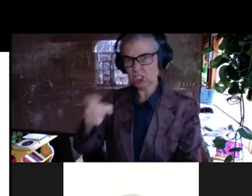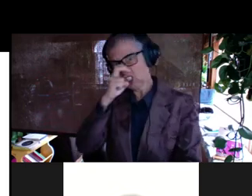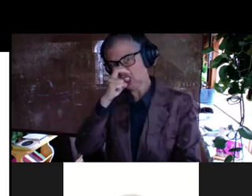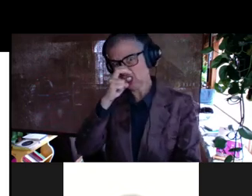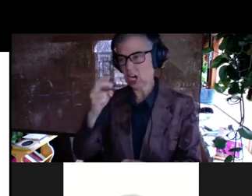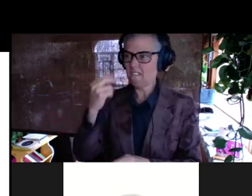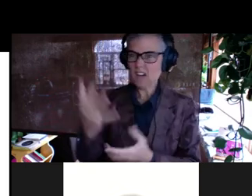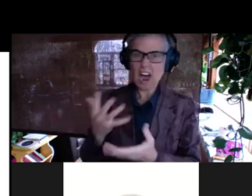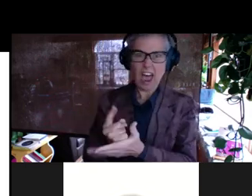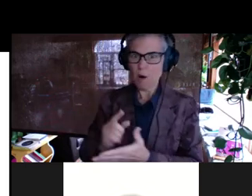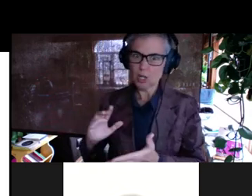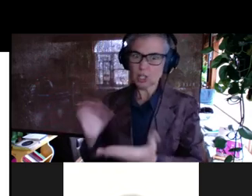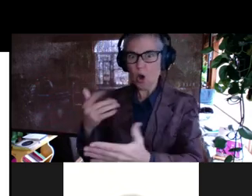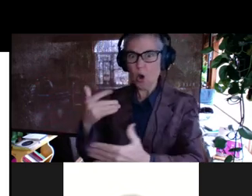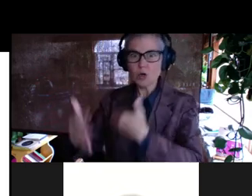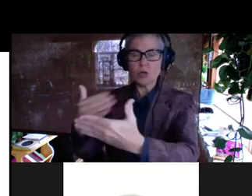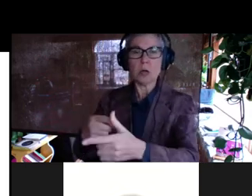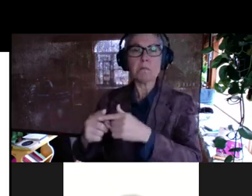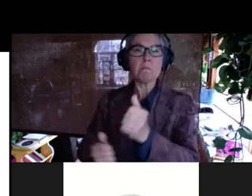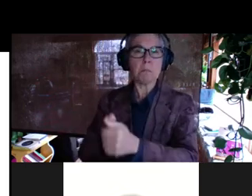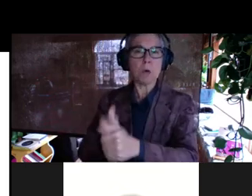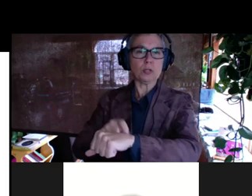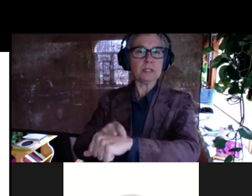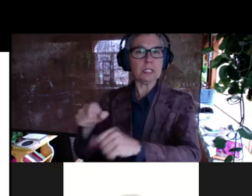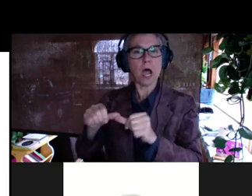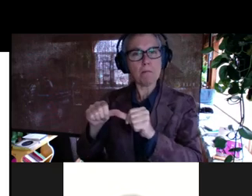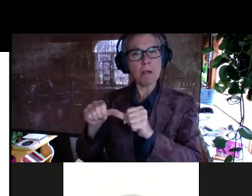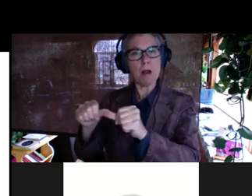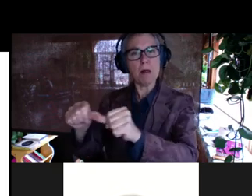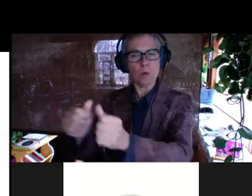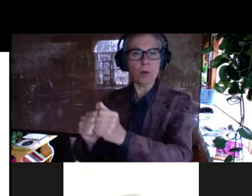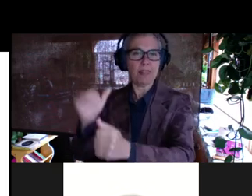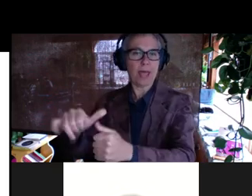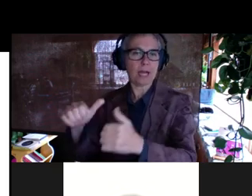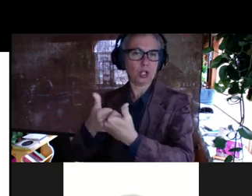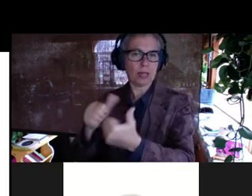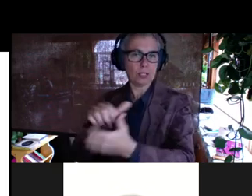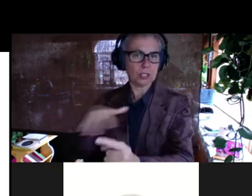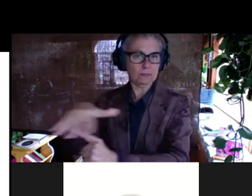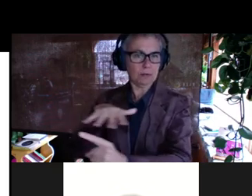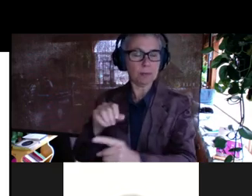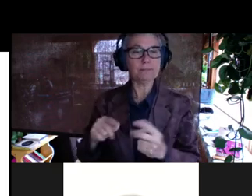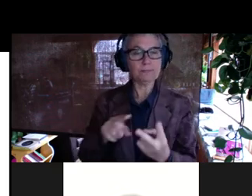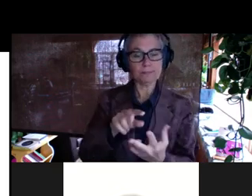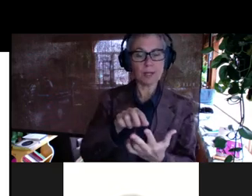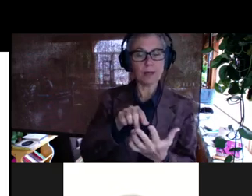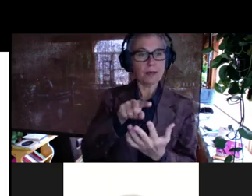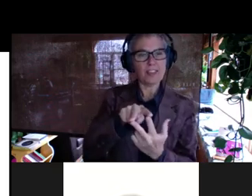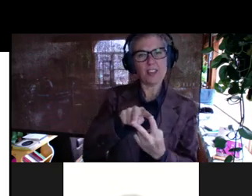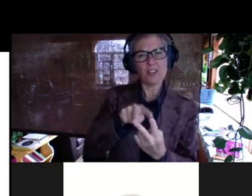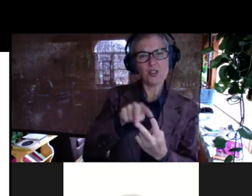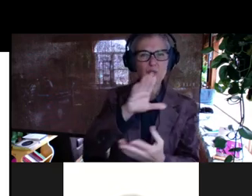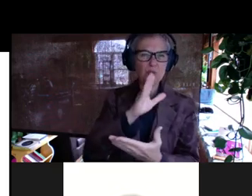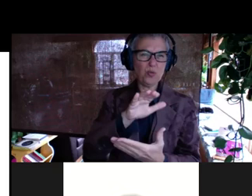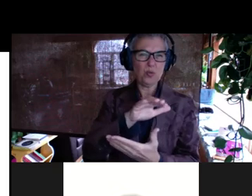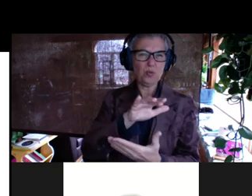medium after like five hours. And then it's been spent most of its time on hard. And, and similarly, you know, the other two biomolecules that